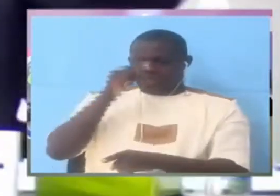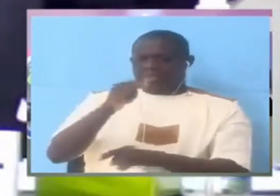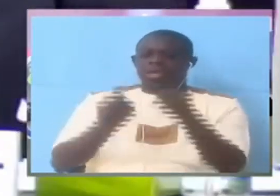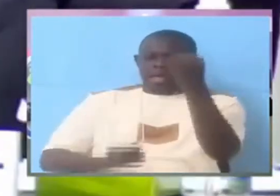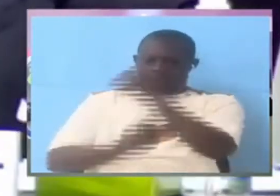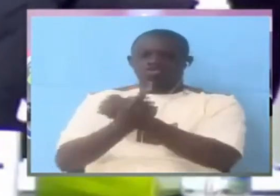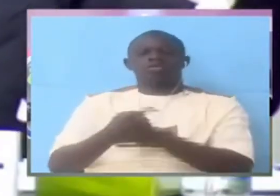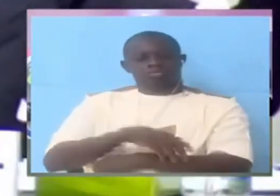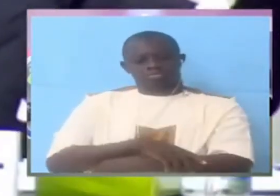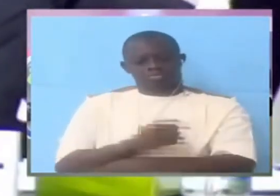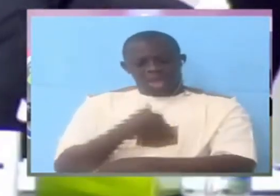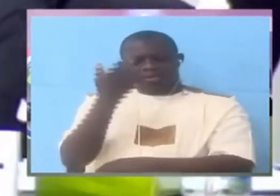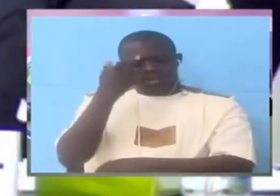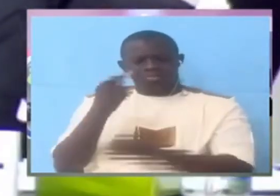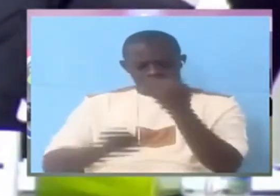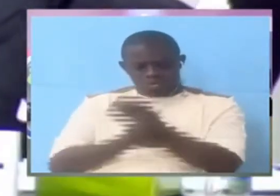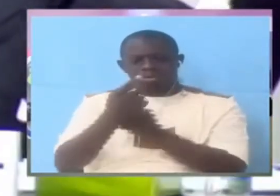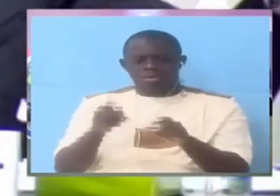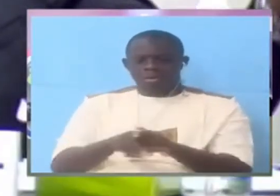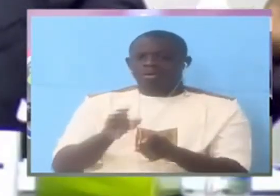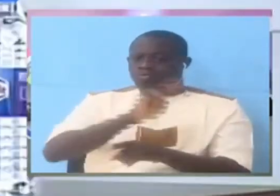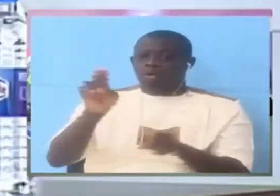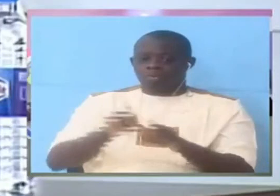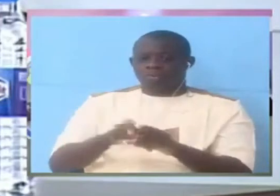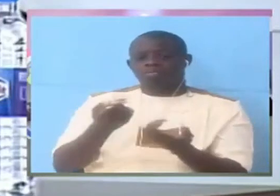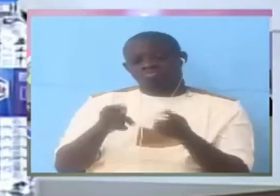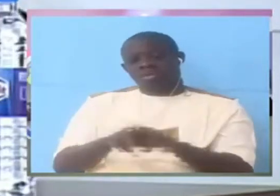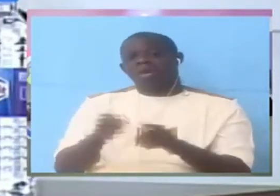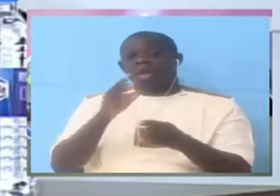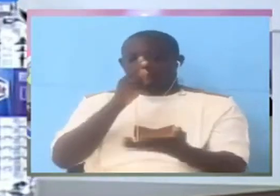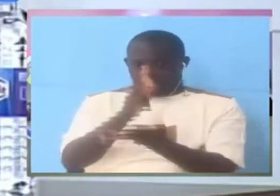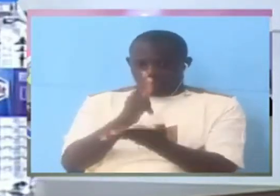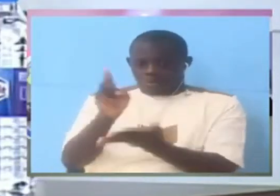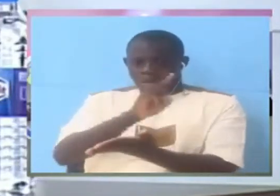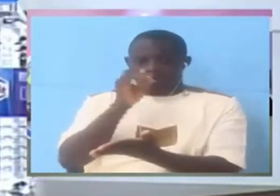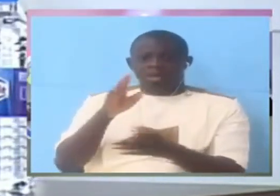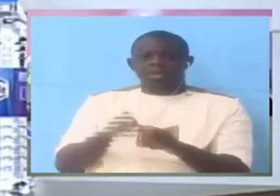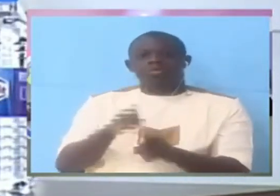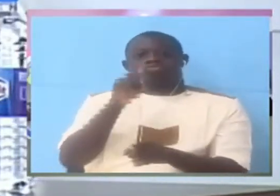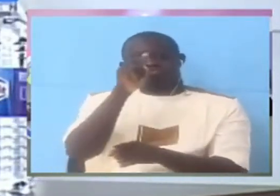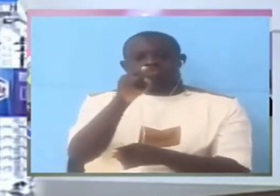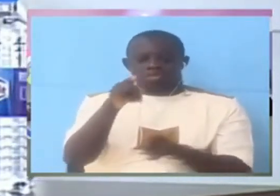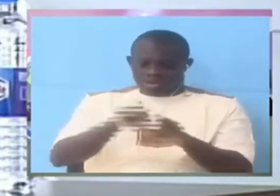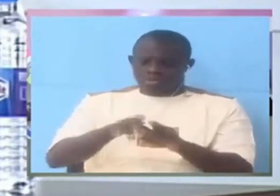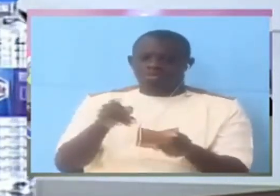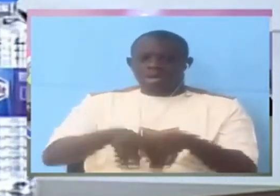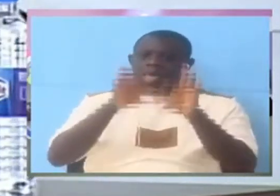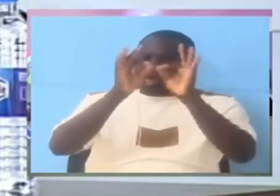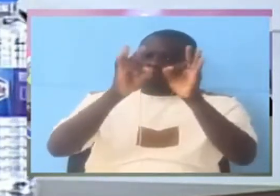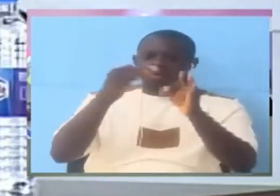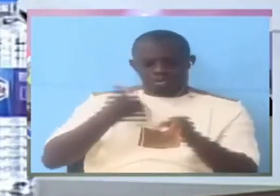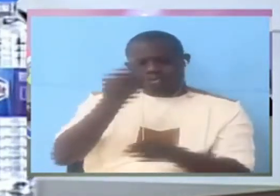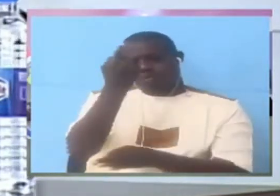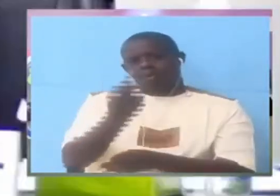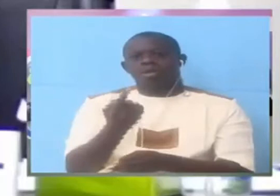characterizing the evidence. No, you are characterizing us. This is why, you said that's why you are so notorious. Yes, because